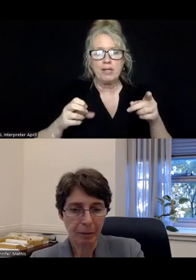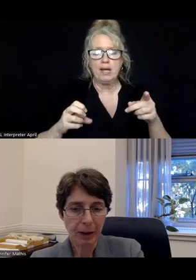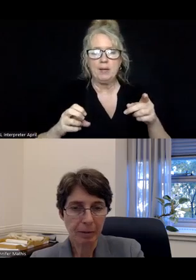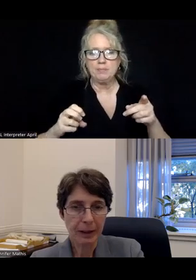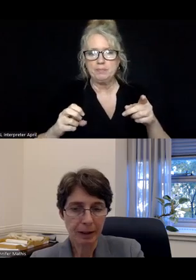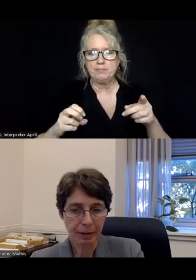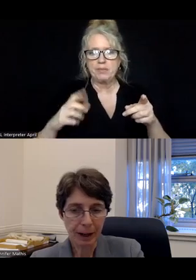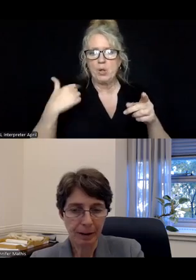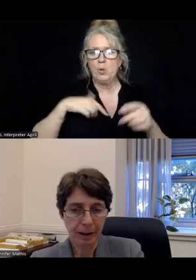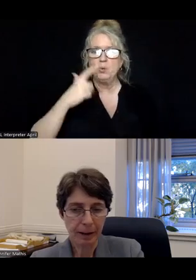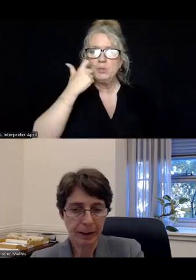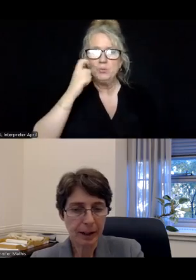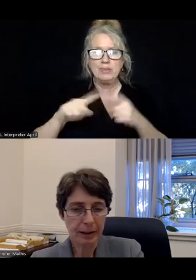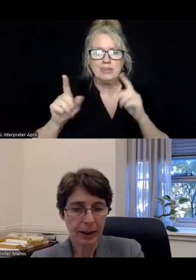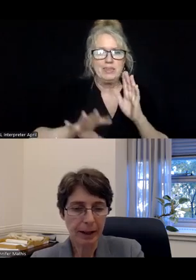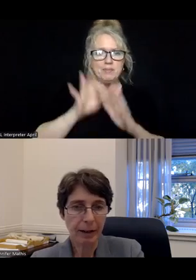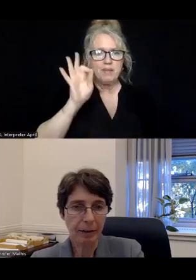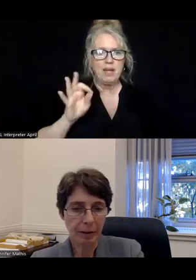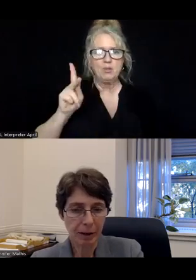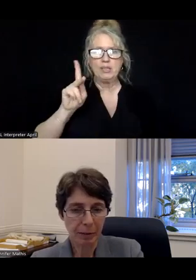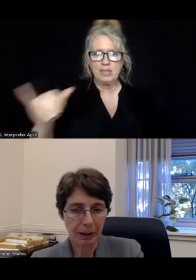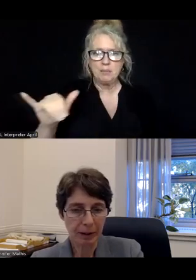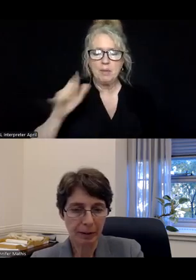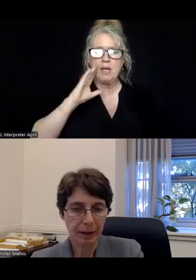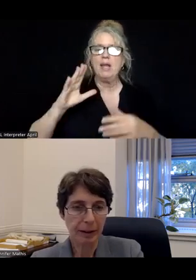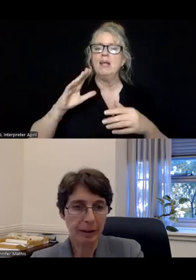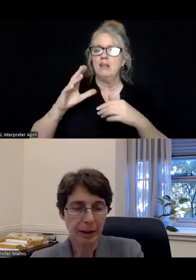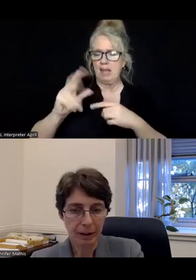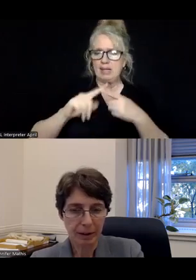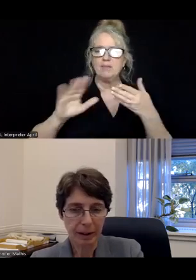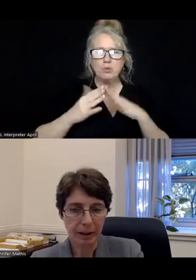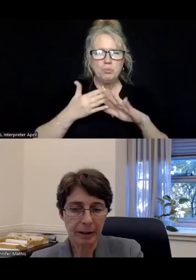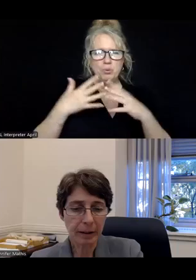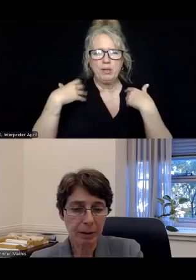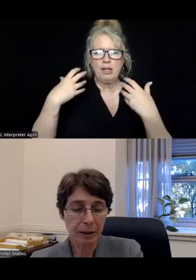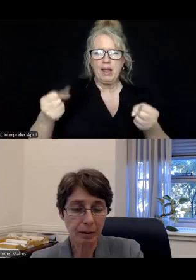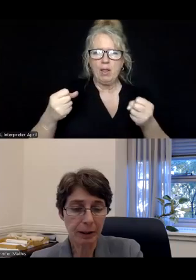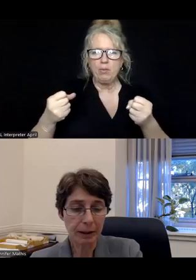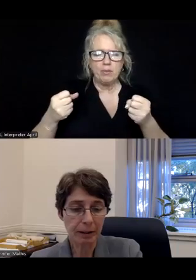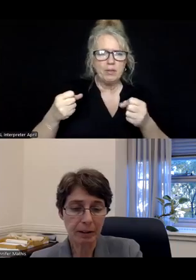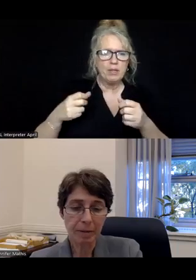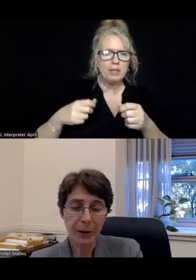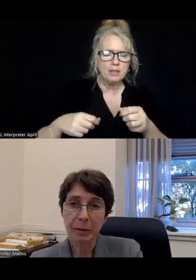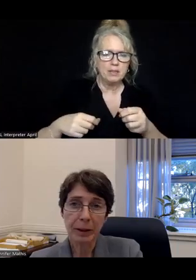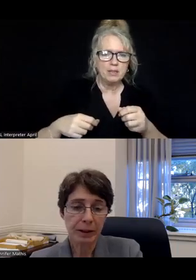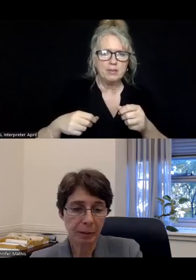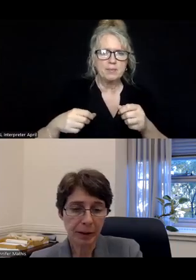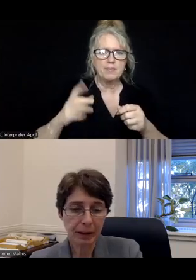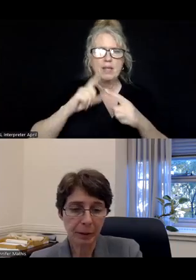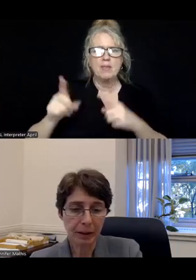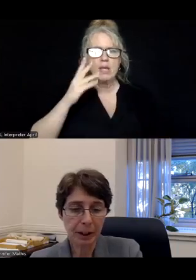we recently found that Kentucky's lack of community mental health services results in the health services area called Olmstead,